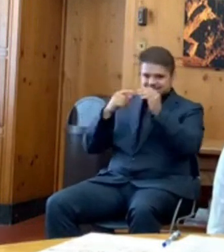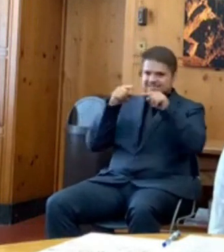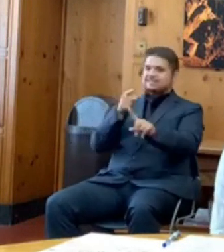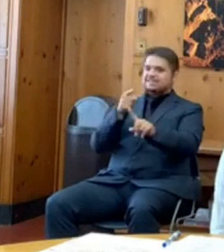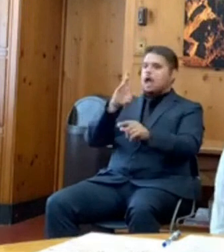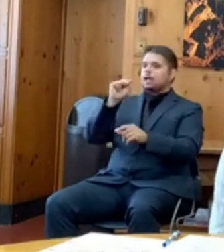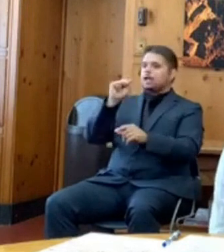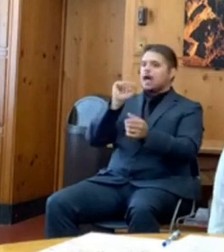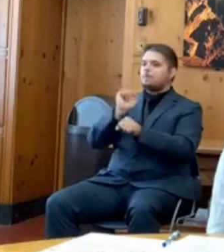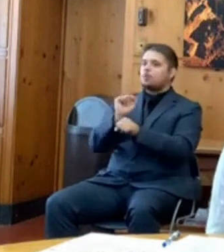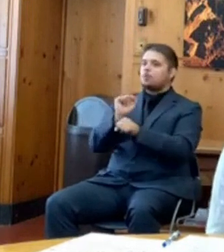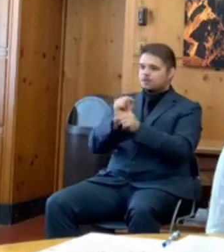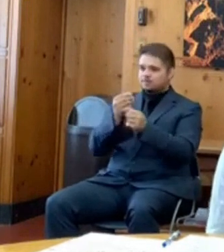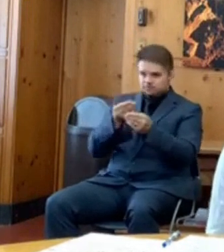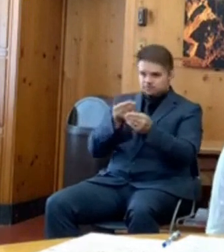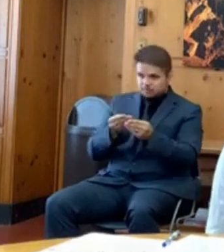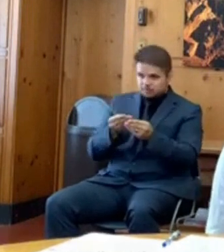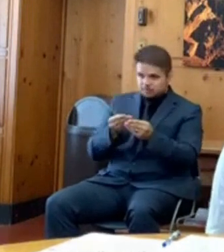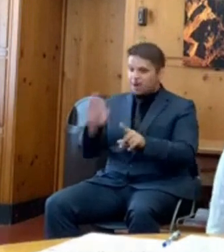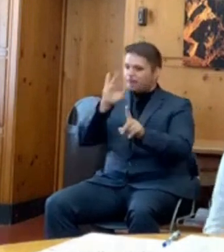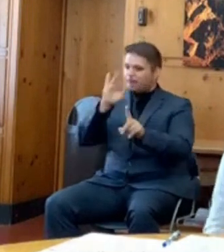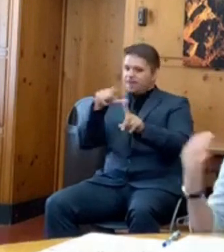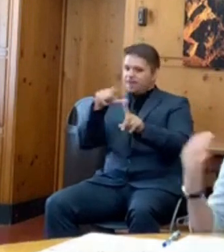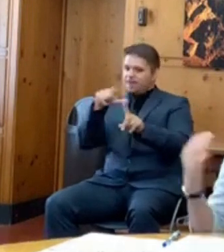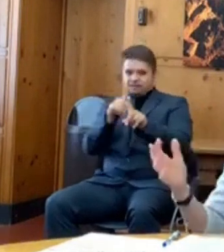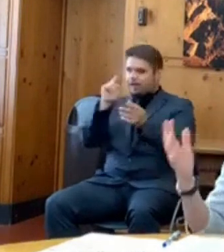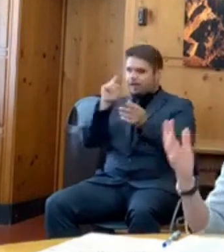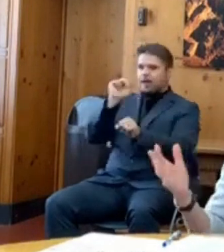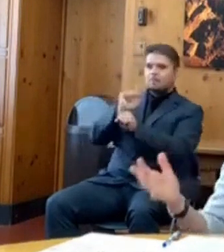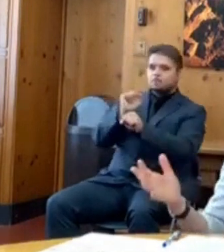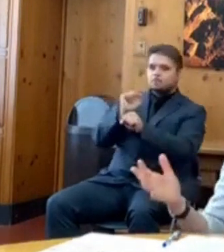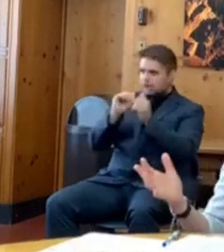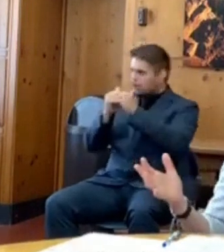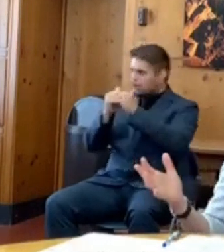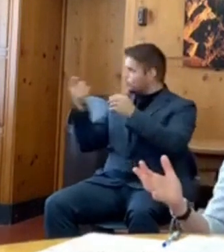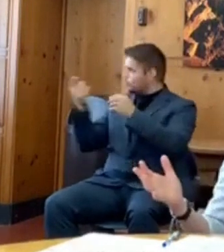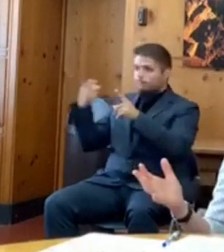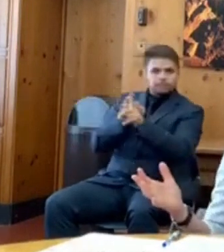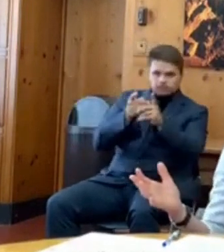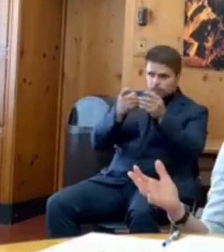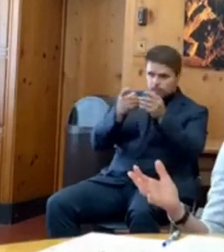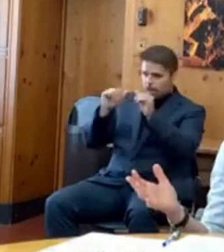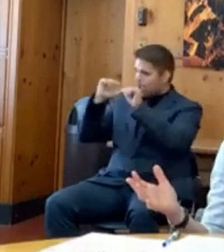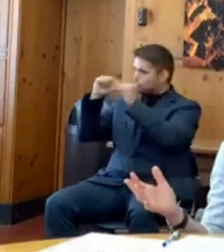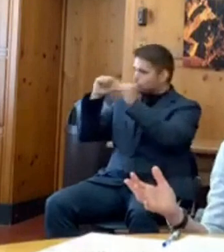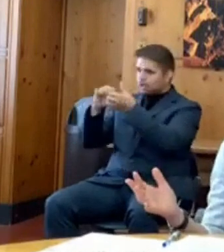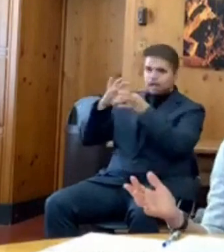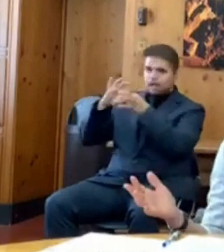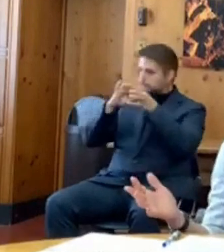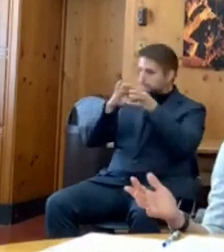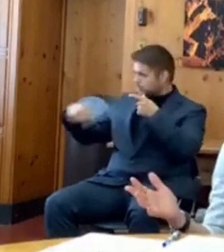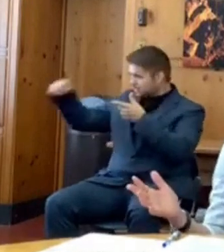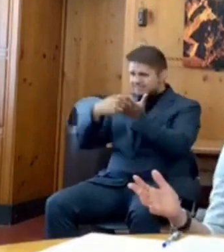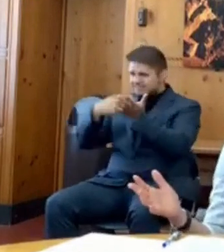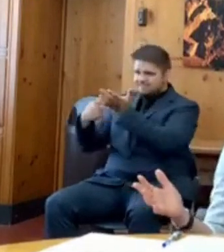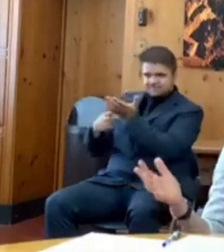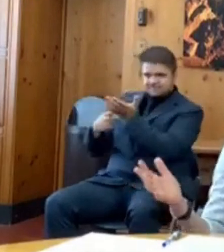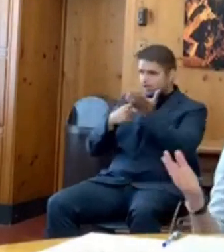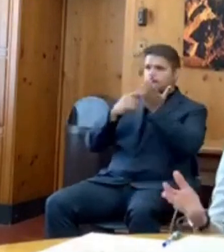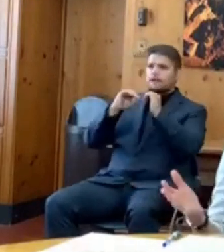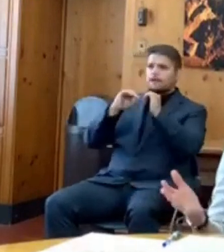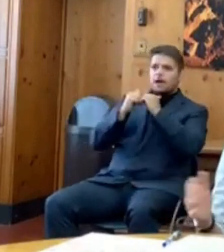which my team put together with agency leaders, allows the right-hand and state government to talk to the left-hand.